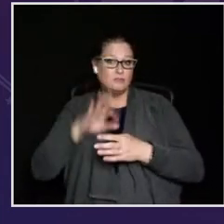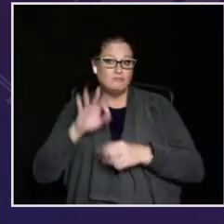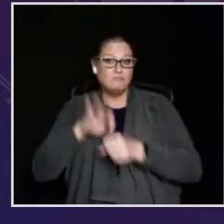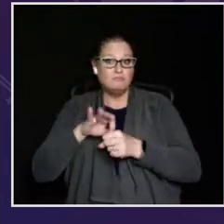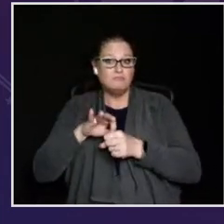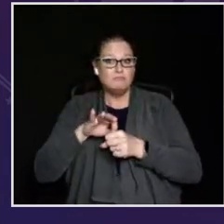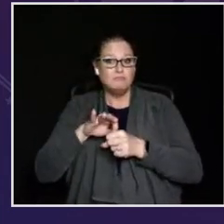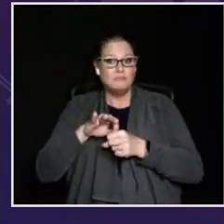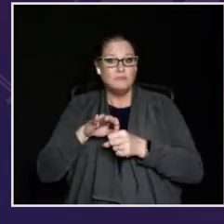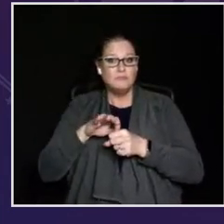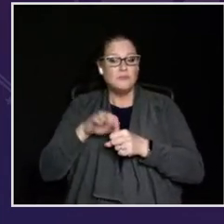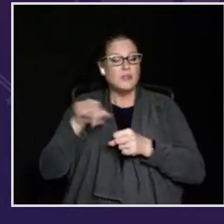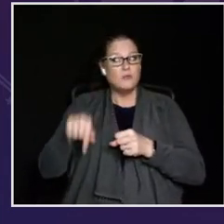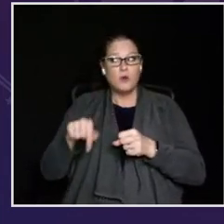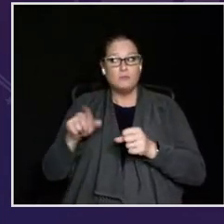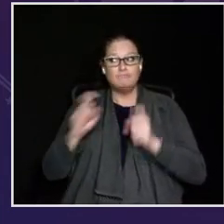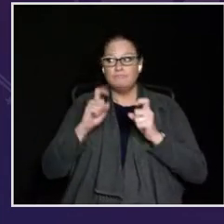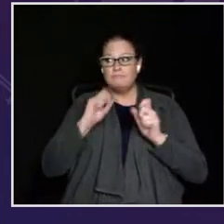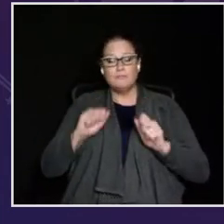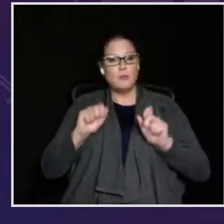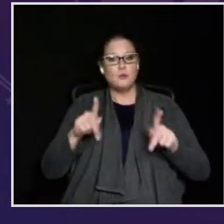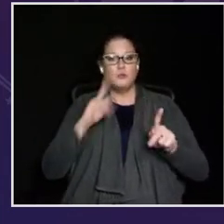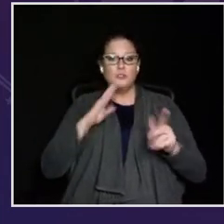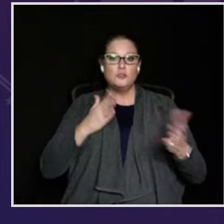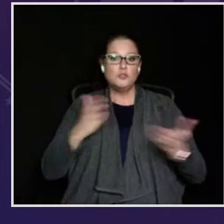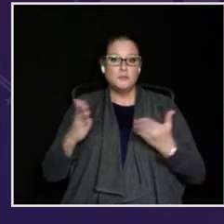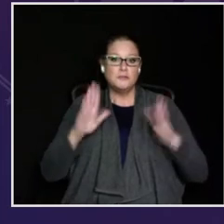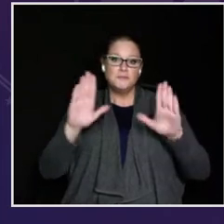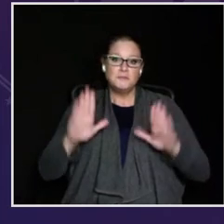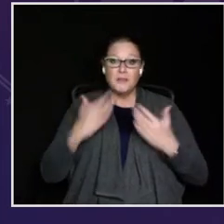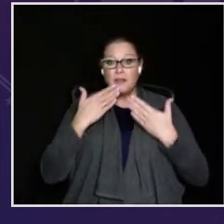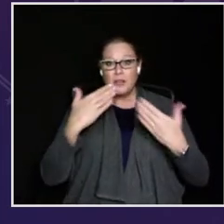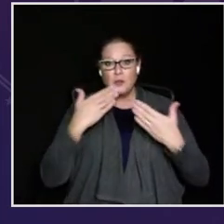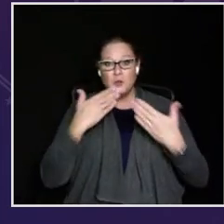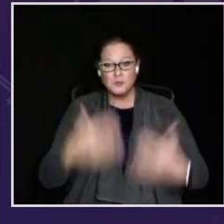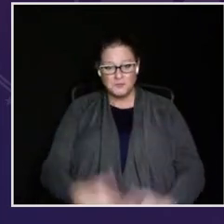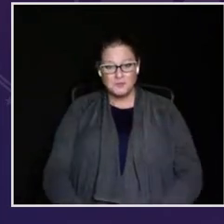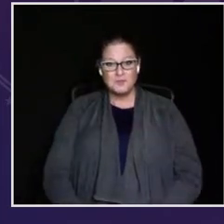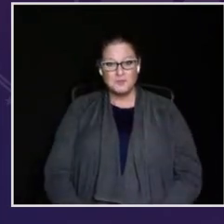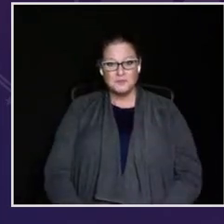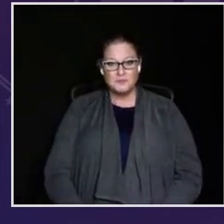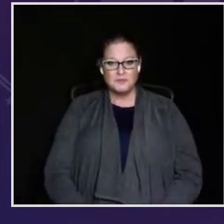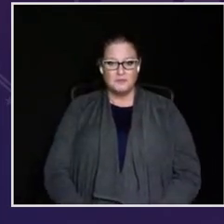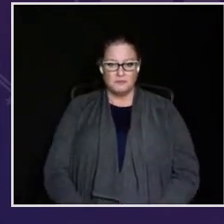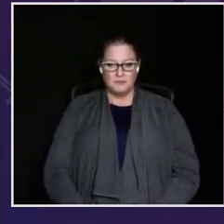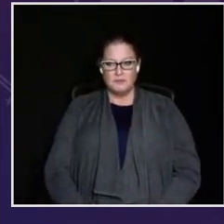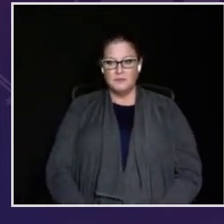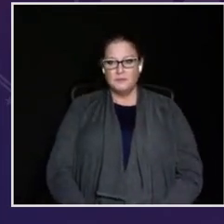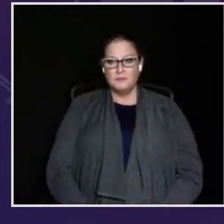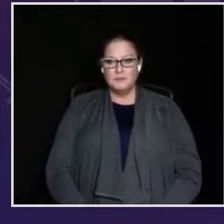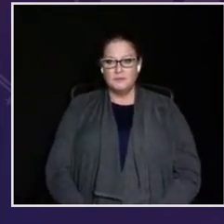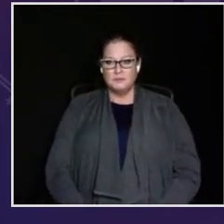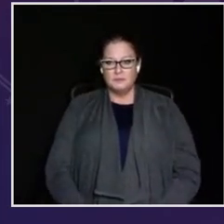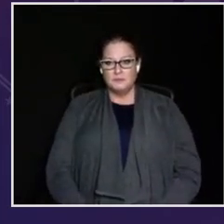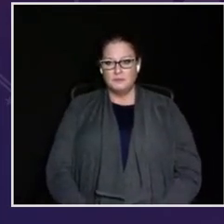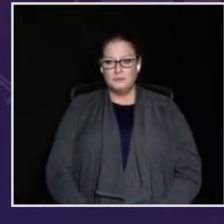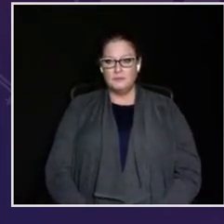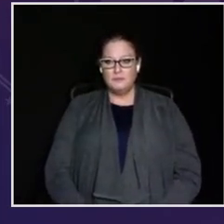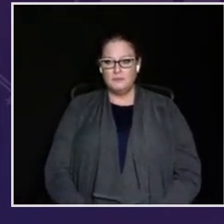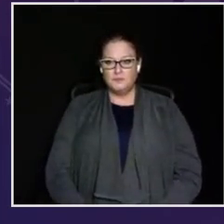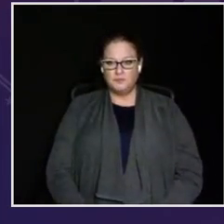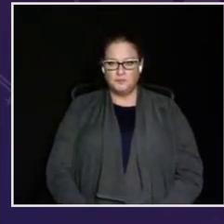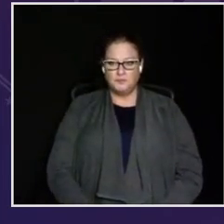gratitude to the president-elect and vice-president-elect for this amazing opportunity to serve. Thank you.